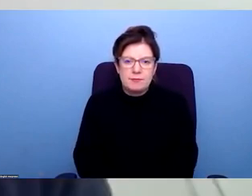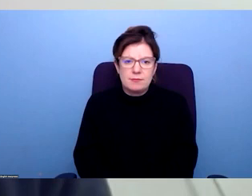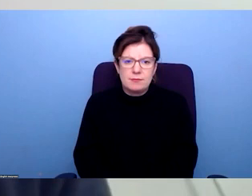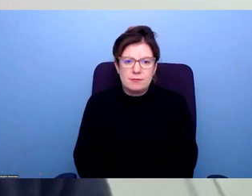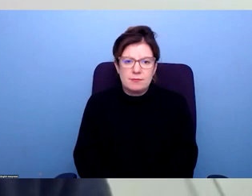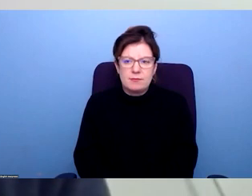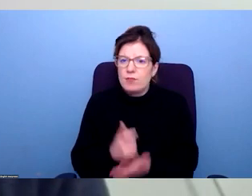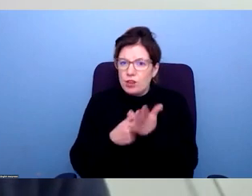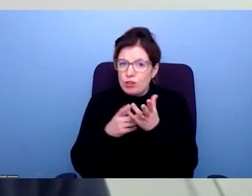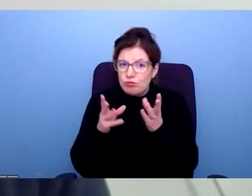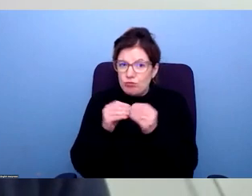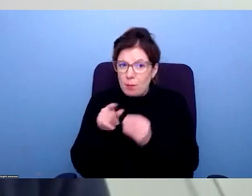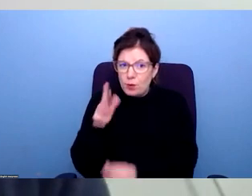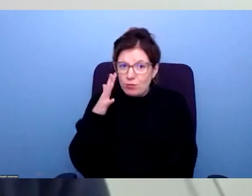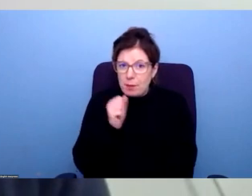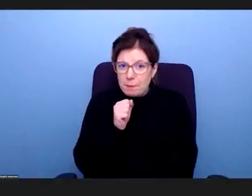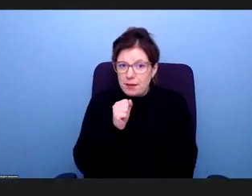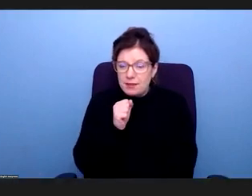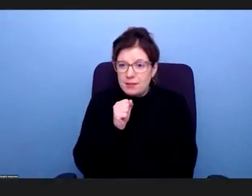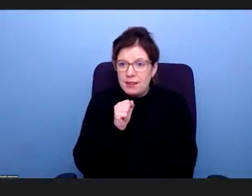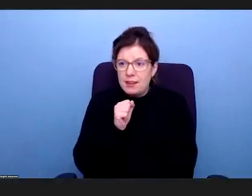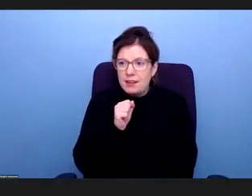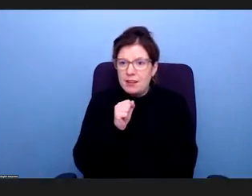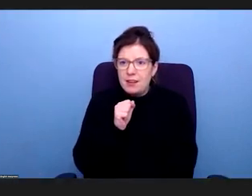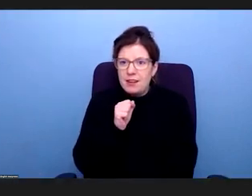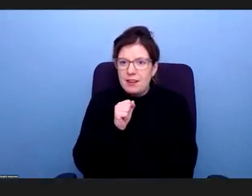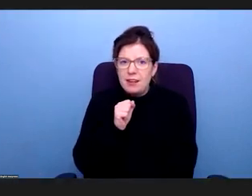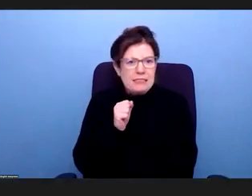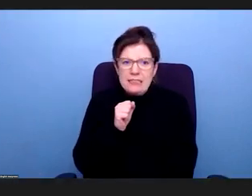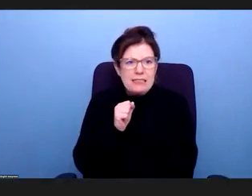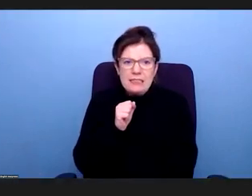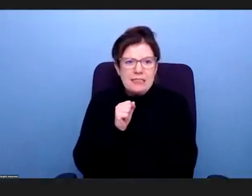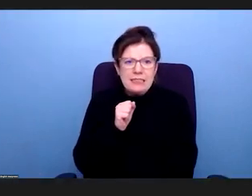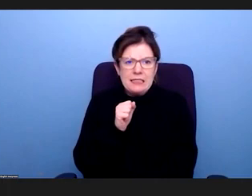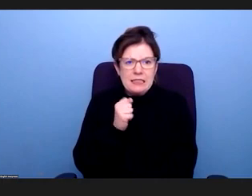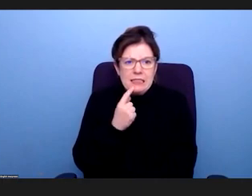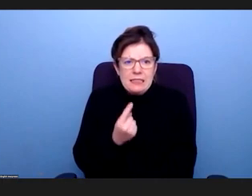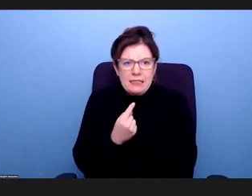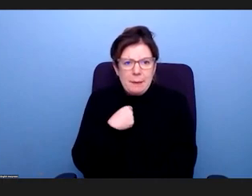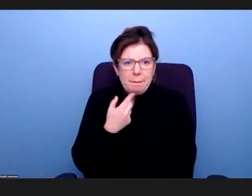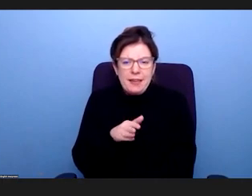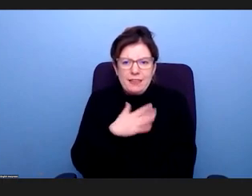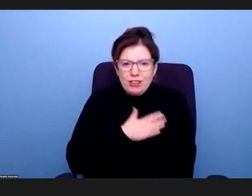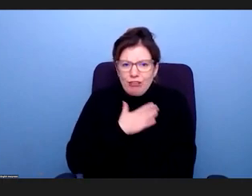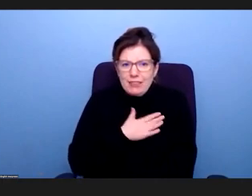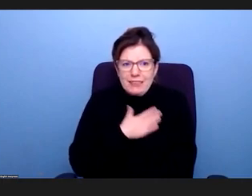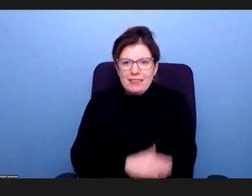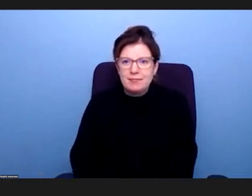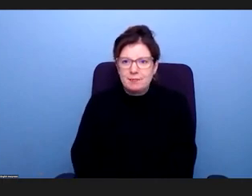Rob, do you remember? Sorry, no, I have no, I don't have a memory of that. I'm sorry. Sorry.